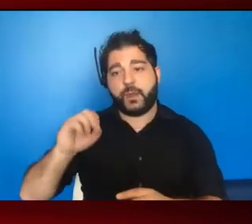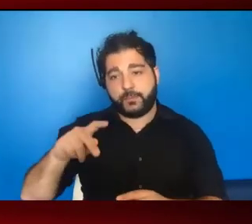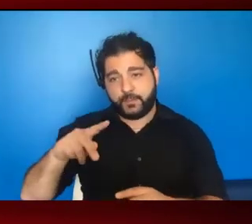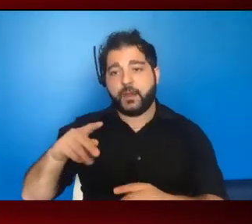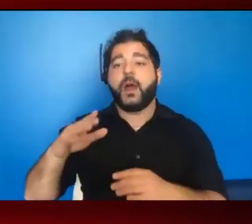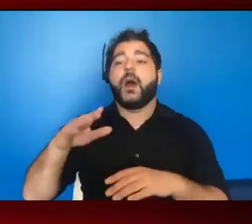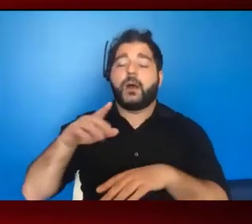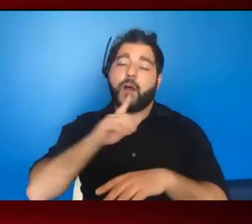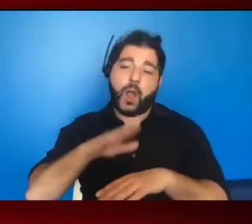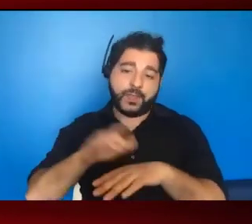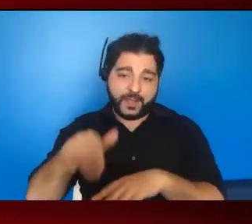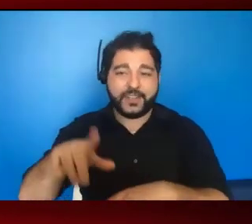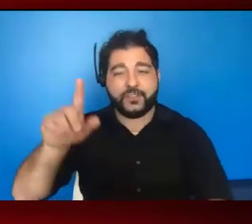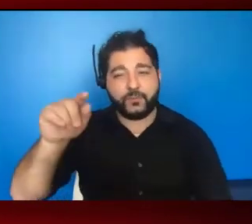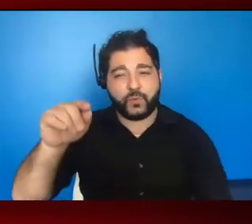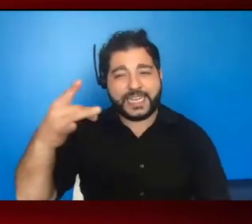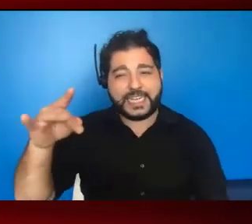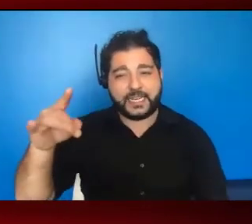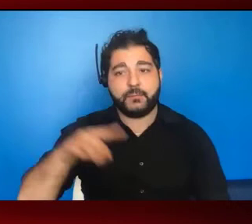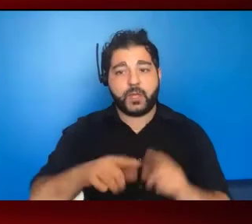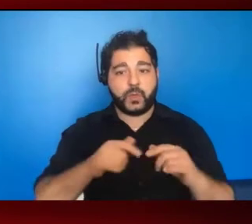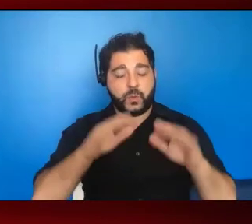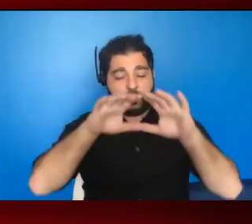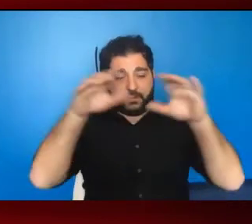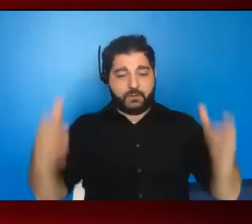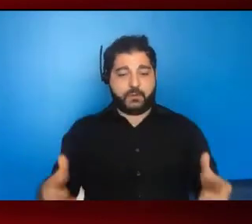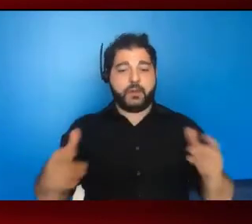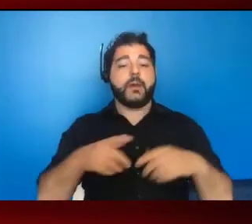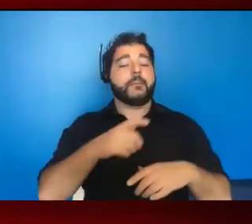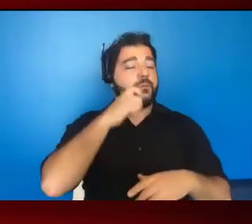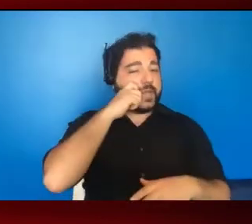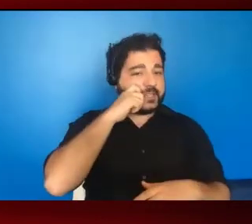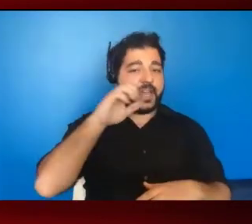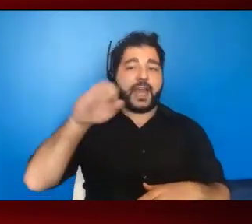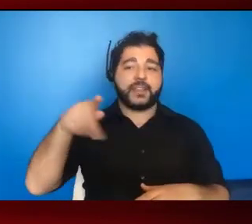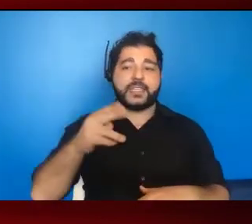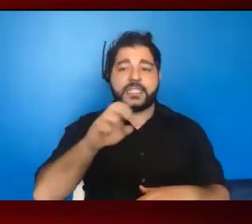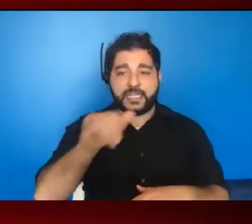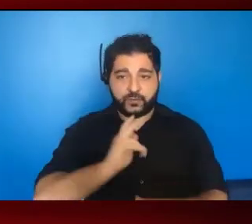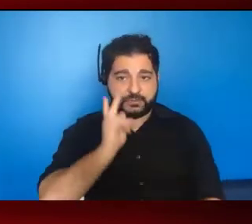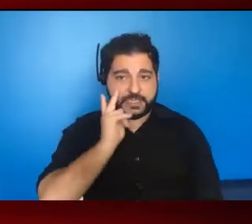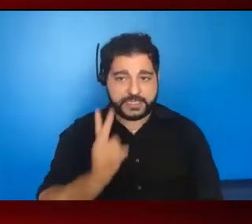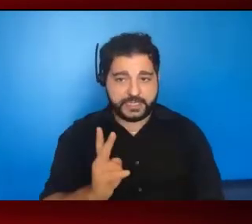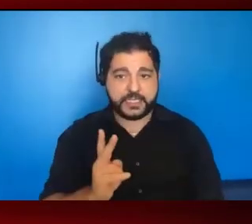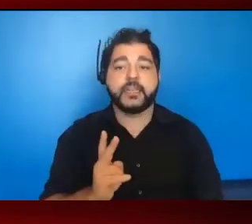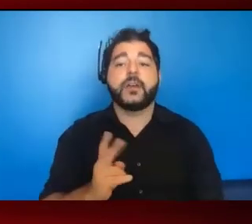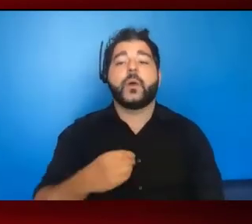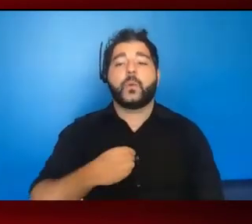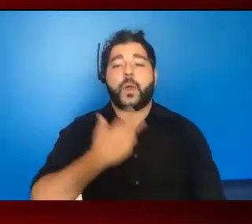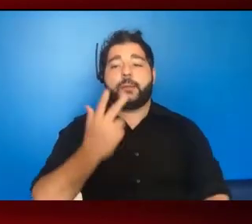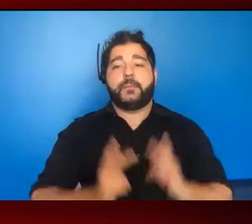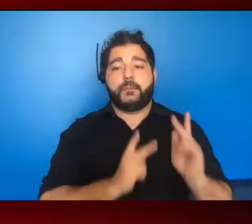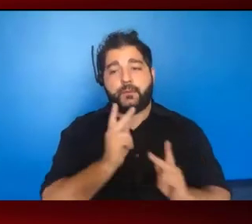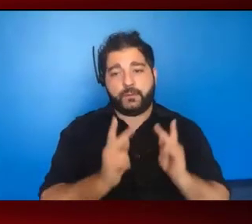data. But when you just aggregate that data and take a look by race and ethnicity, you see that white individuals